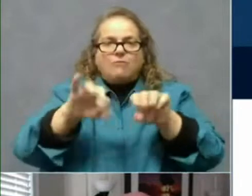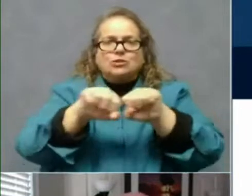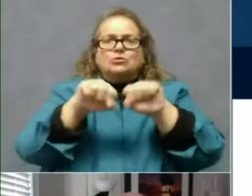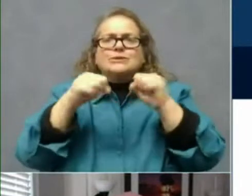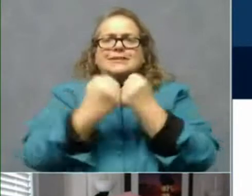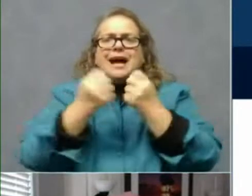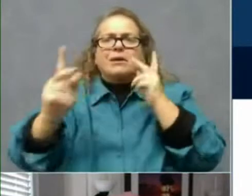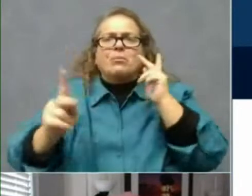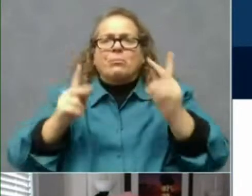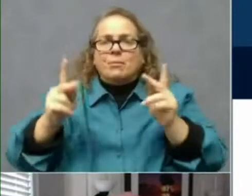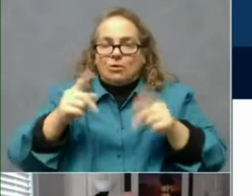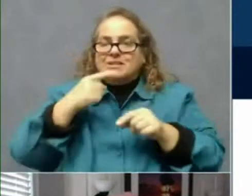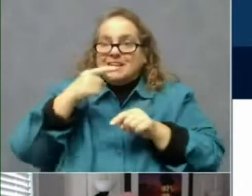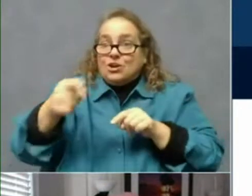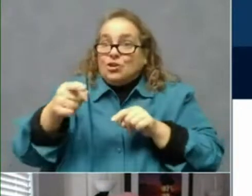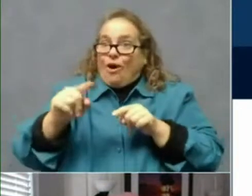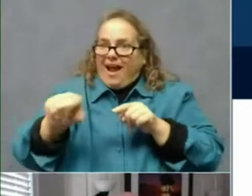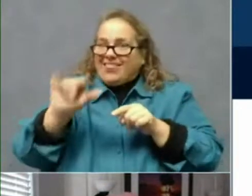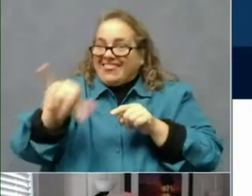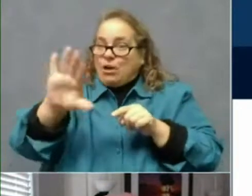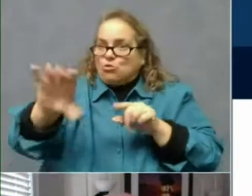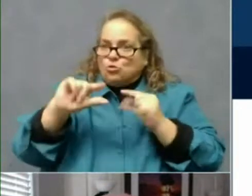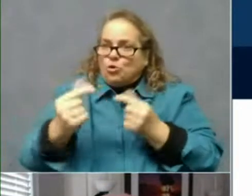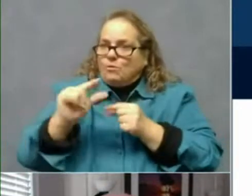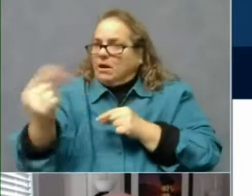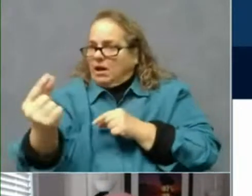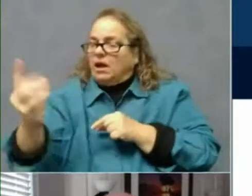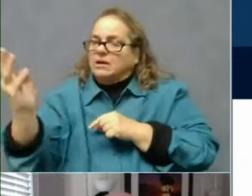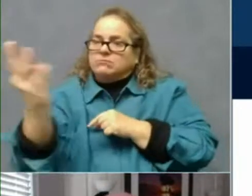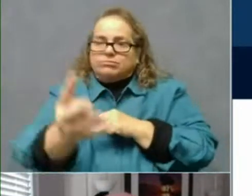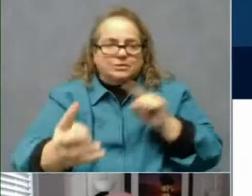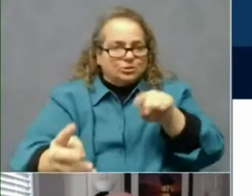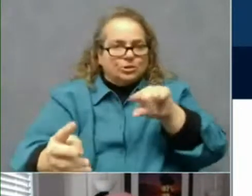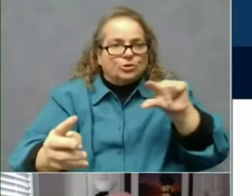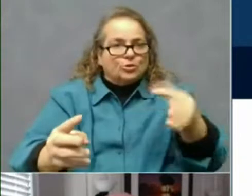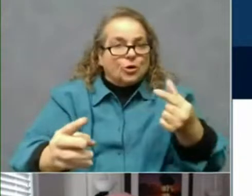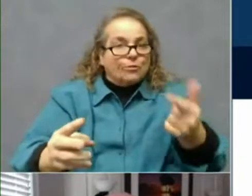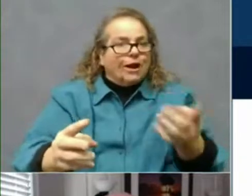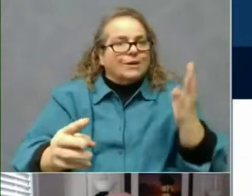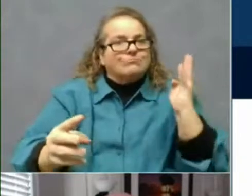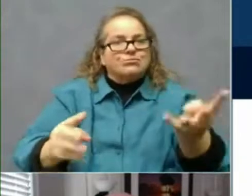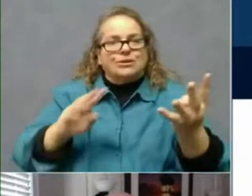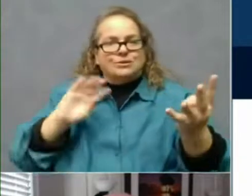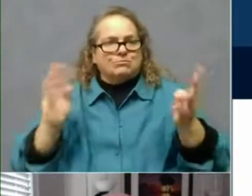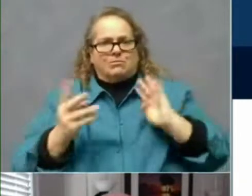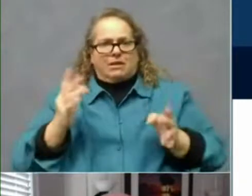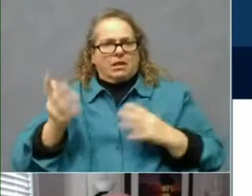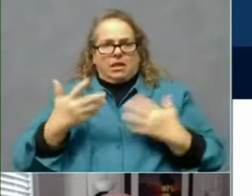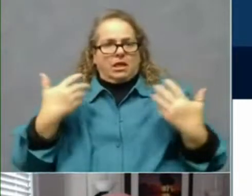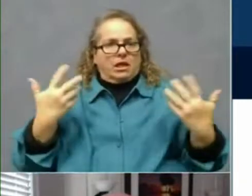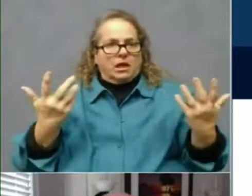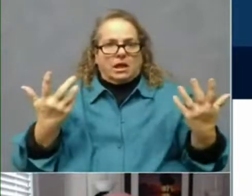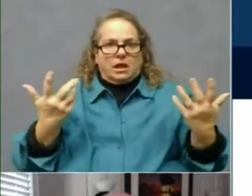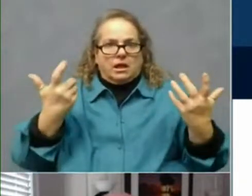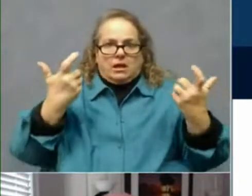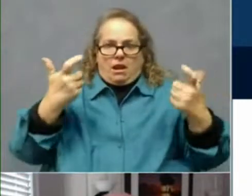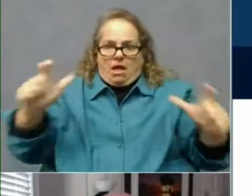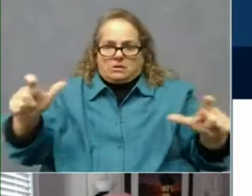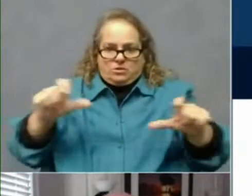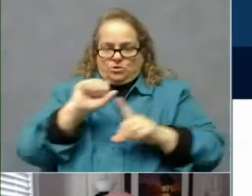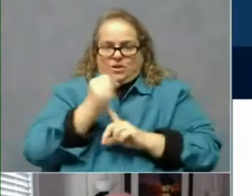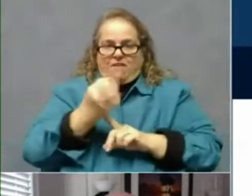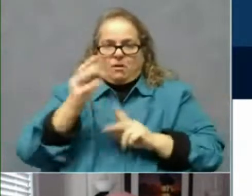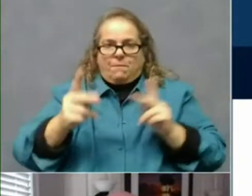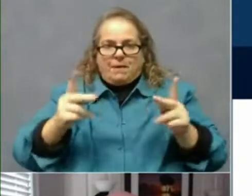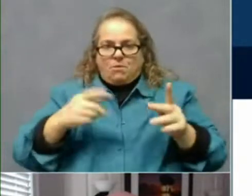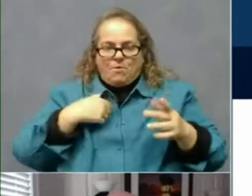march them through in a certain order. It didn't exist. And it's a really daunting task. So the month of January